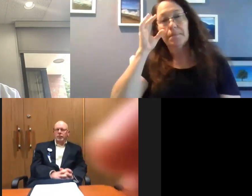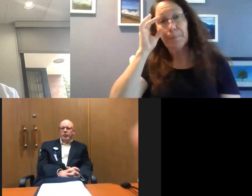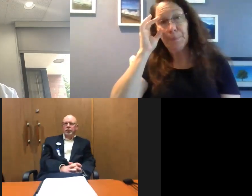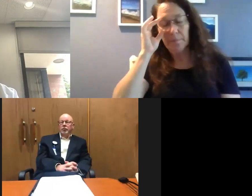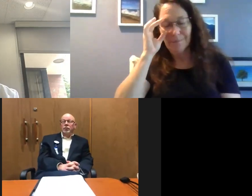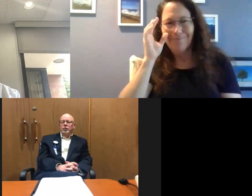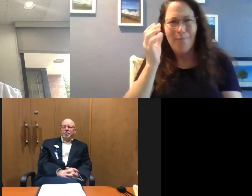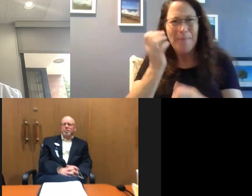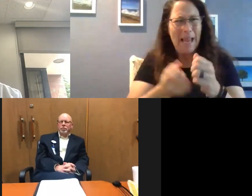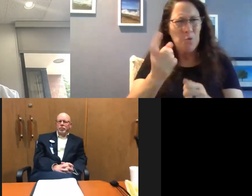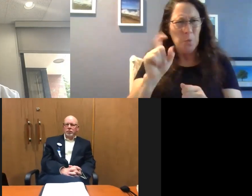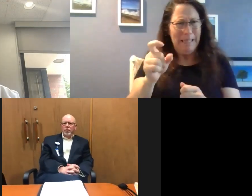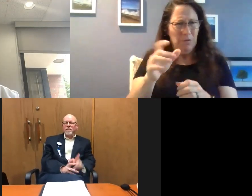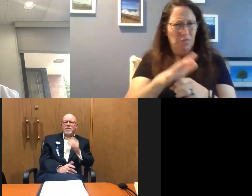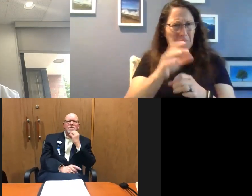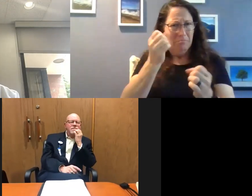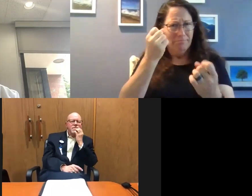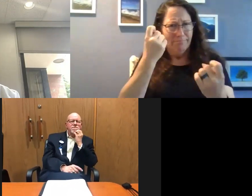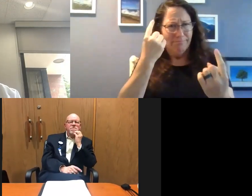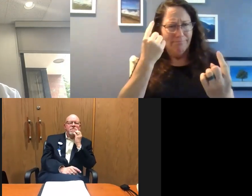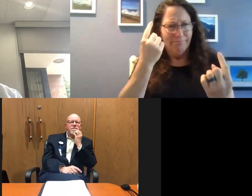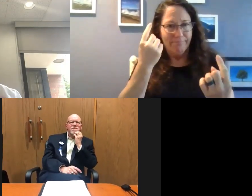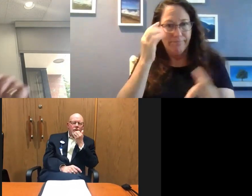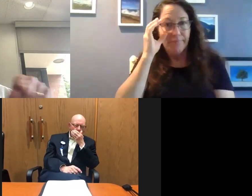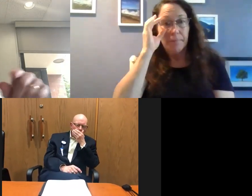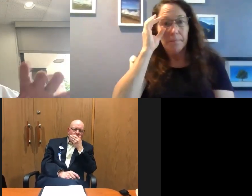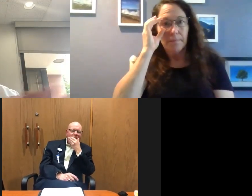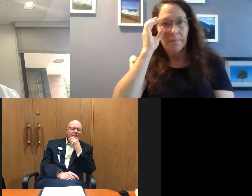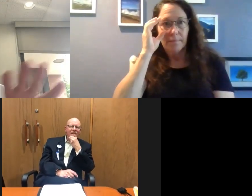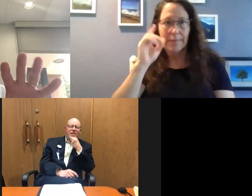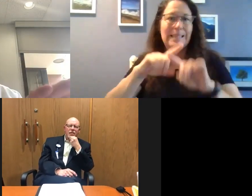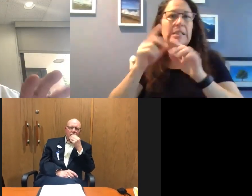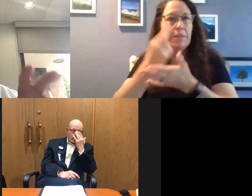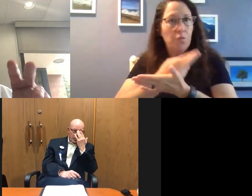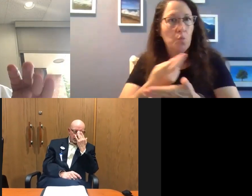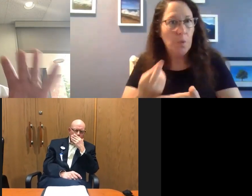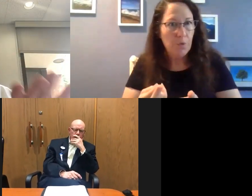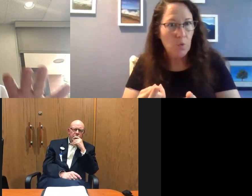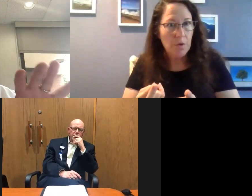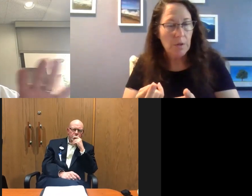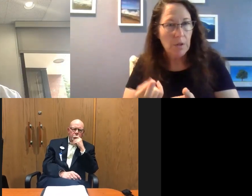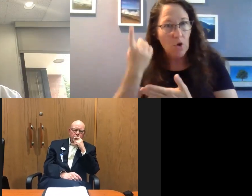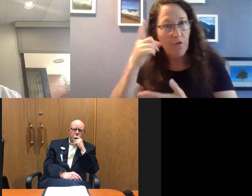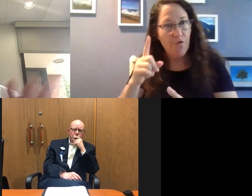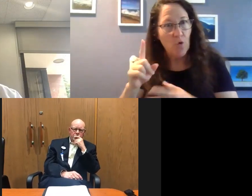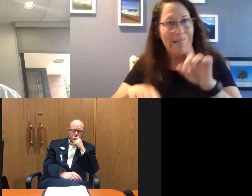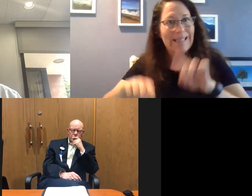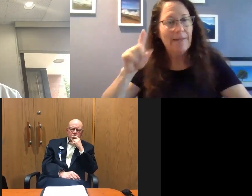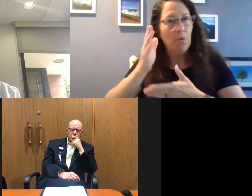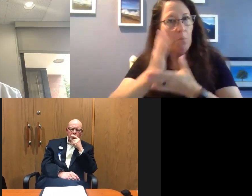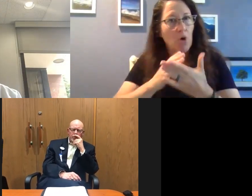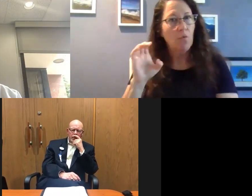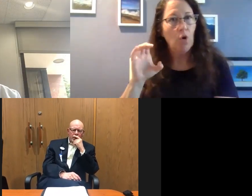everybody probably needs to understand is, um, there's different resources that are needed, needed for different aspects